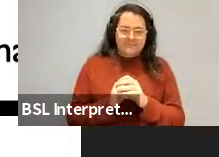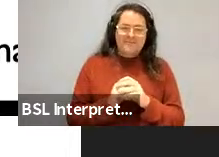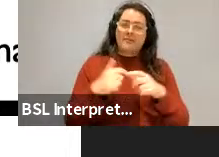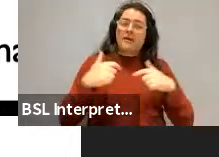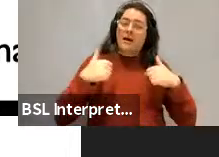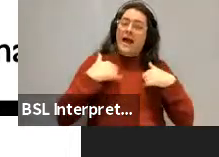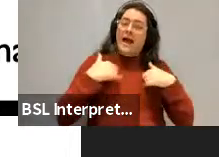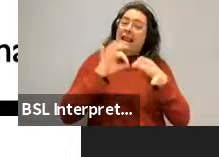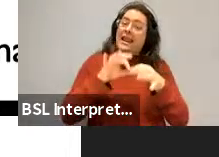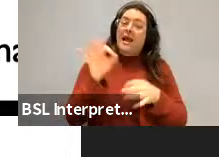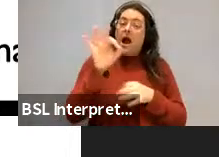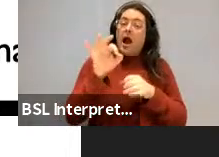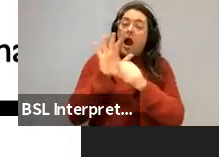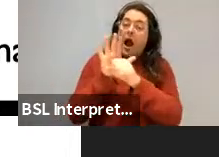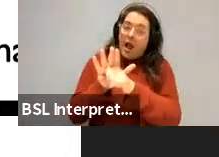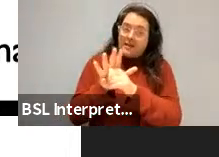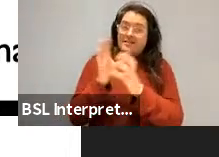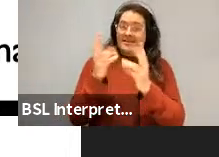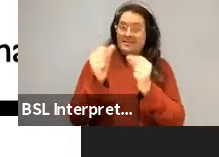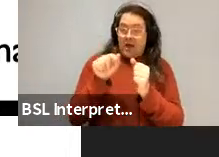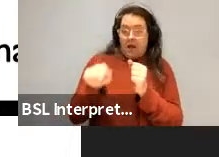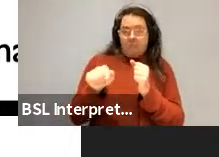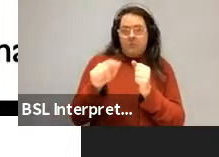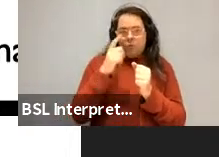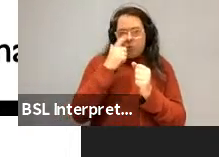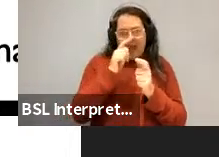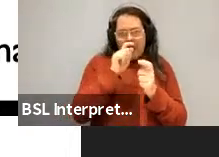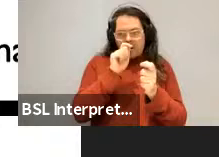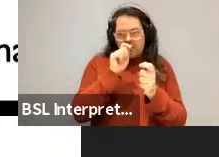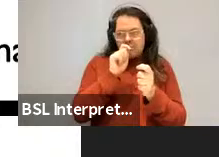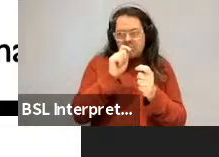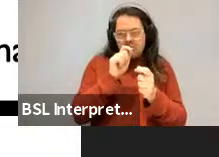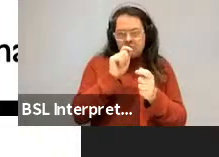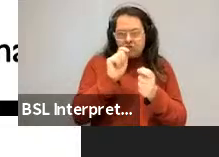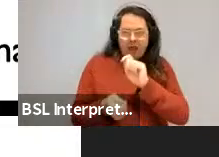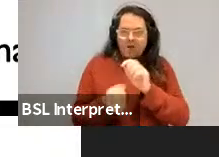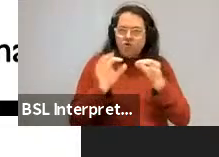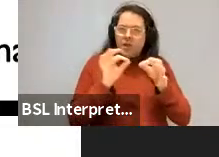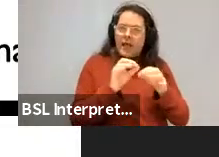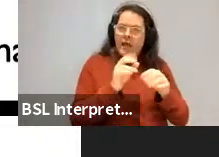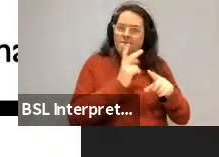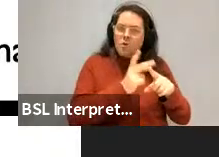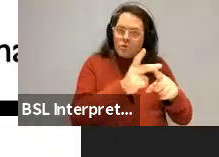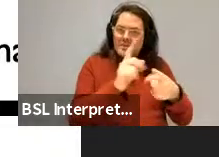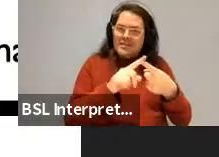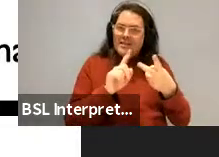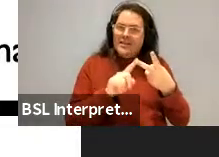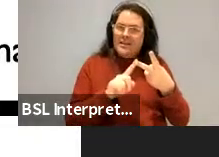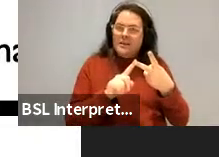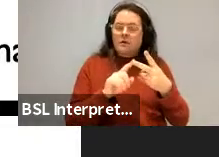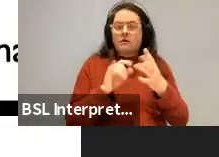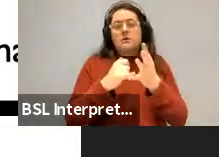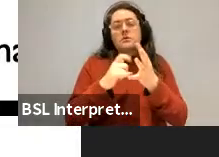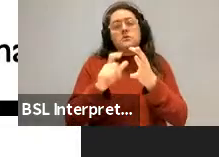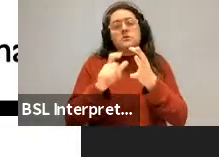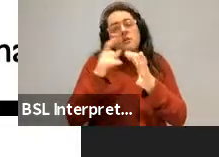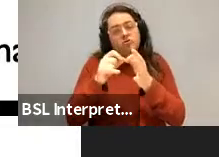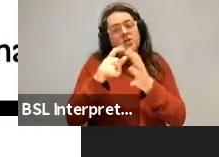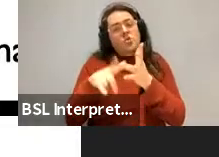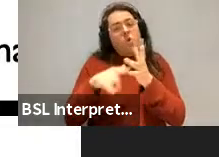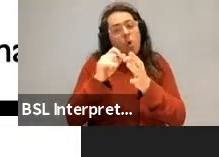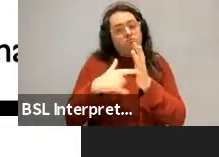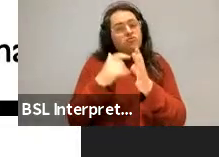to islands. So some islands are sensitive. We've shown that to lexical frequency explain the lexicon subject and adjunct islands may do depend,